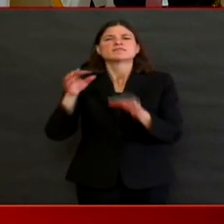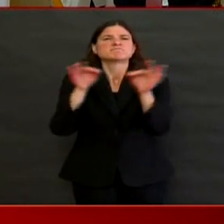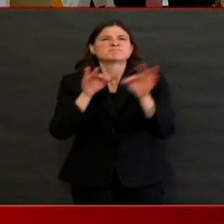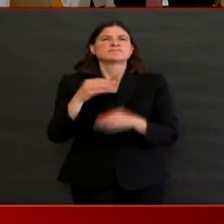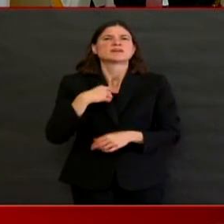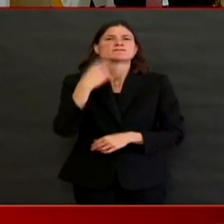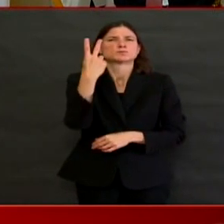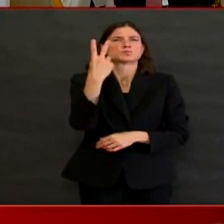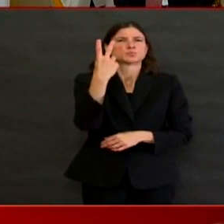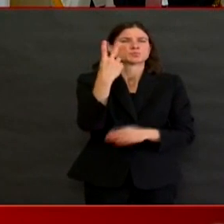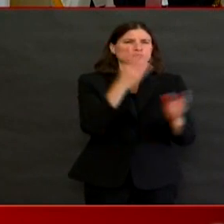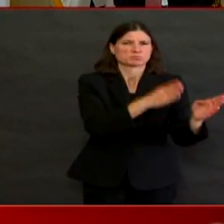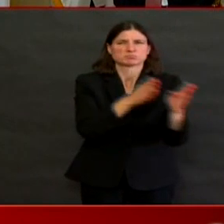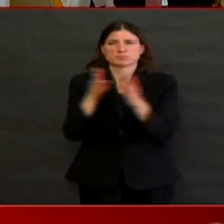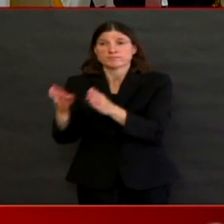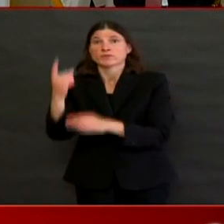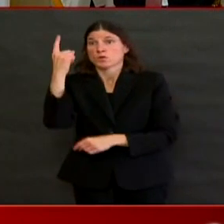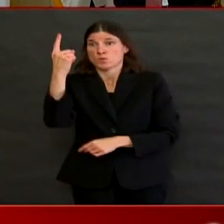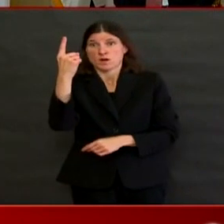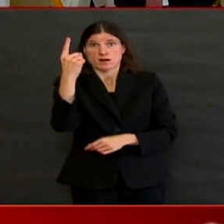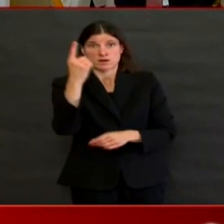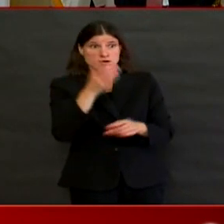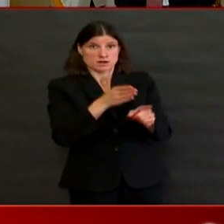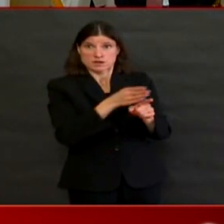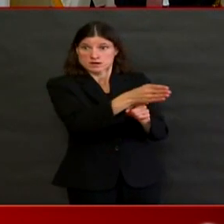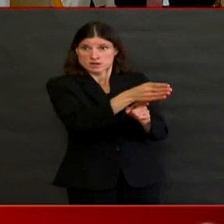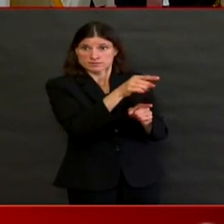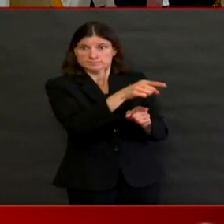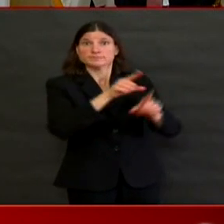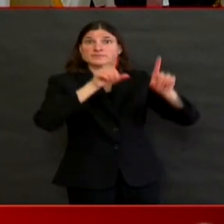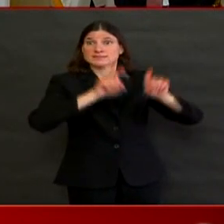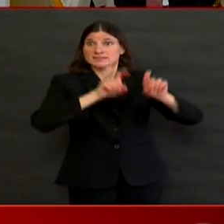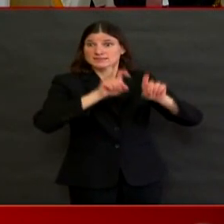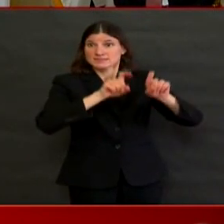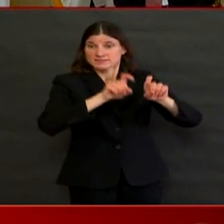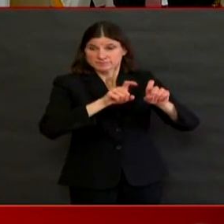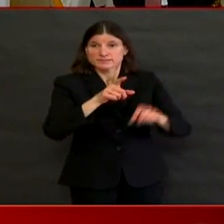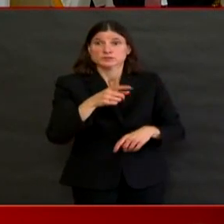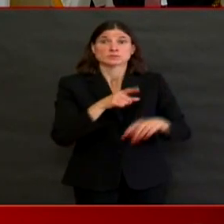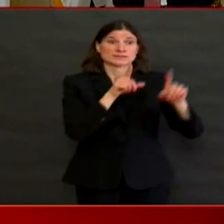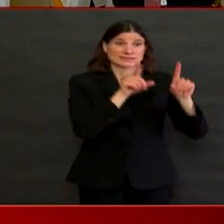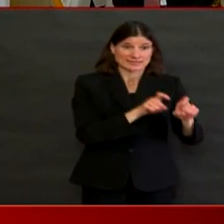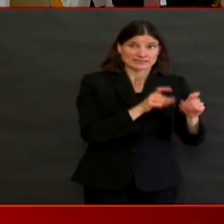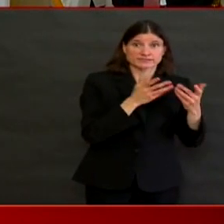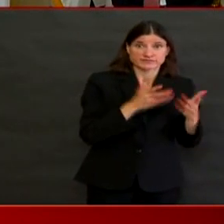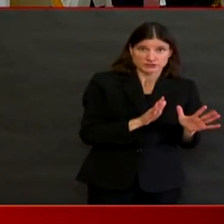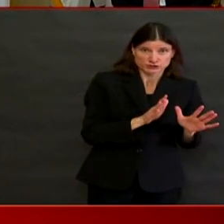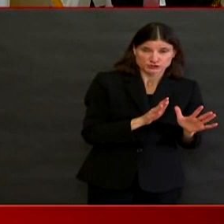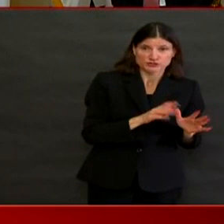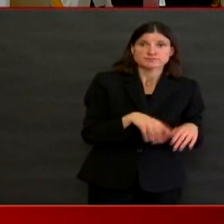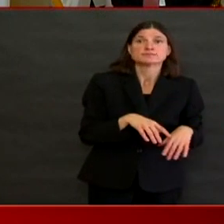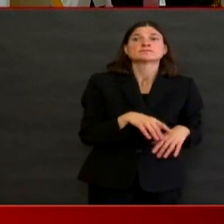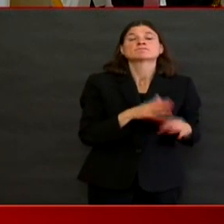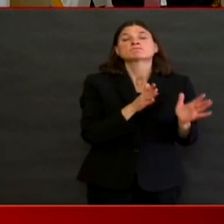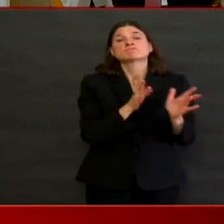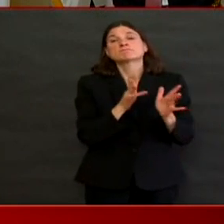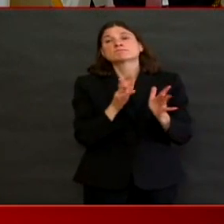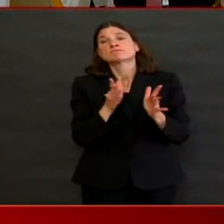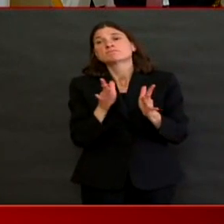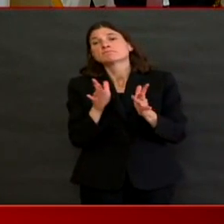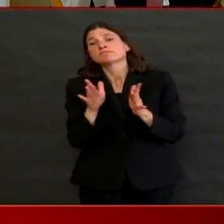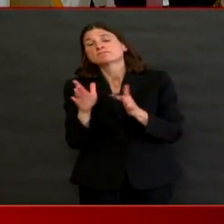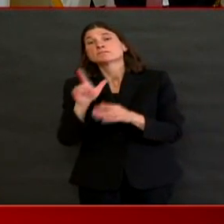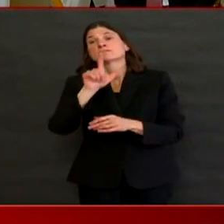strategy, which is two negative tests over more than a 24-hour period. We're usually